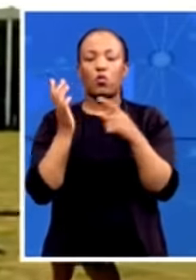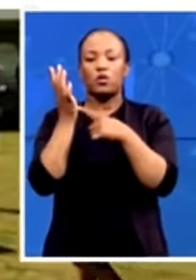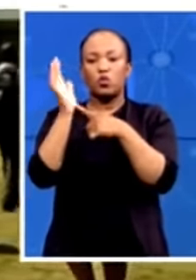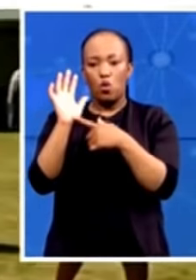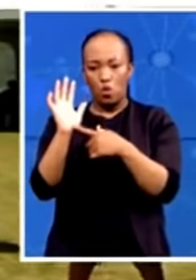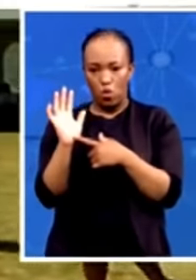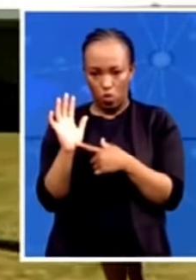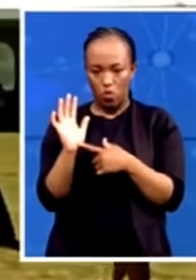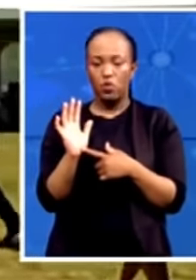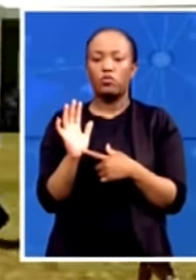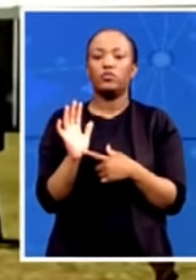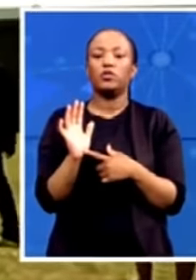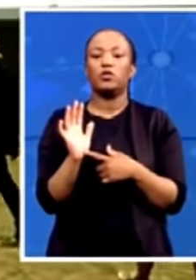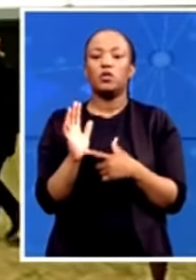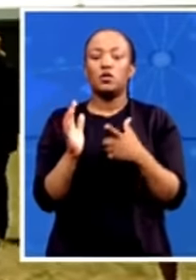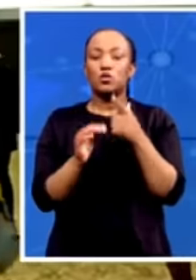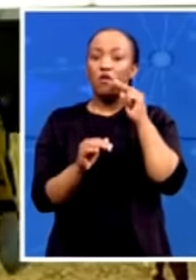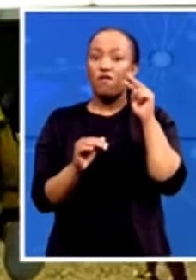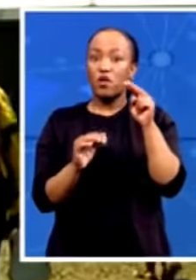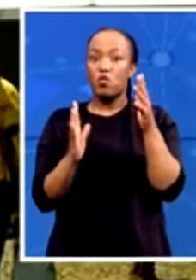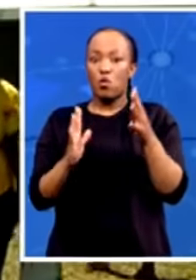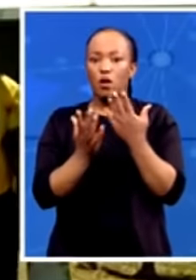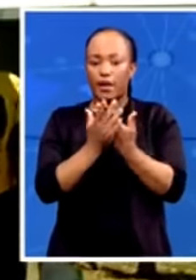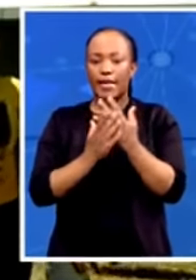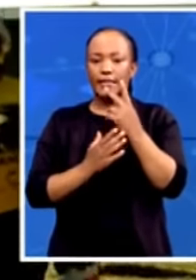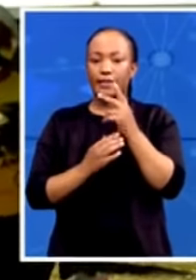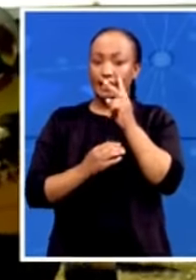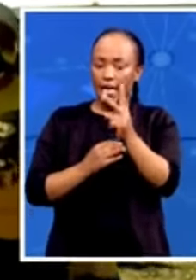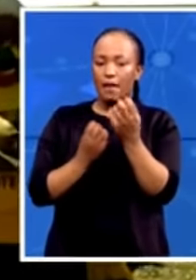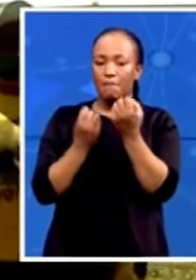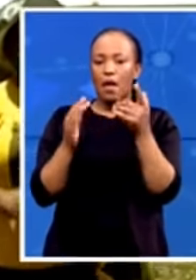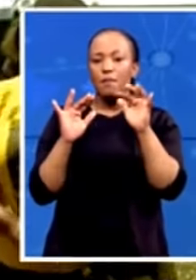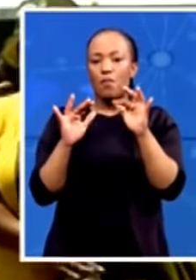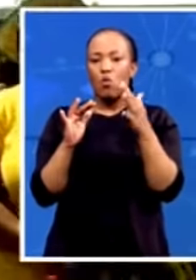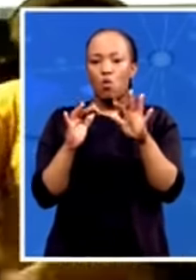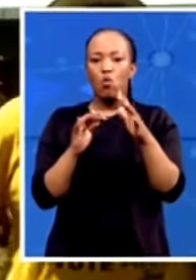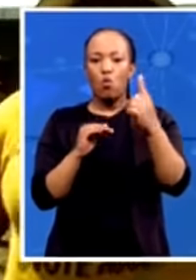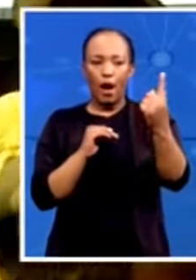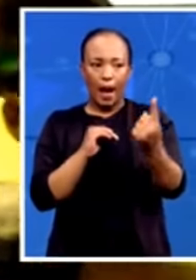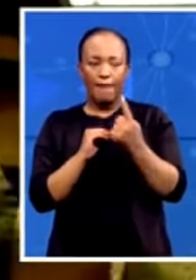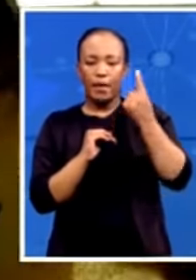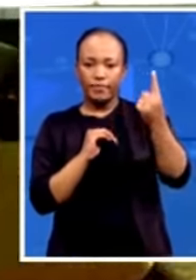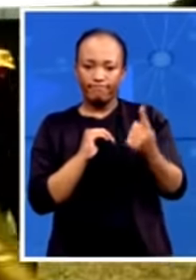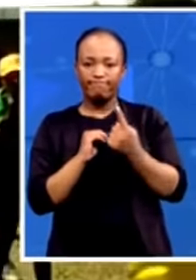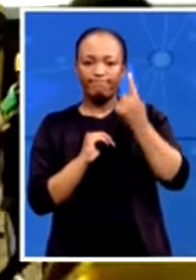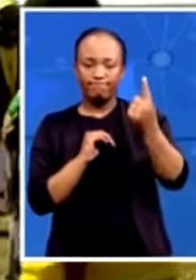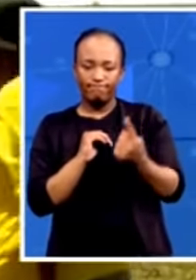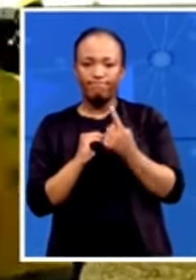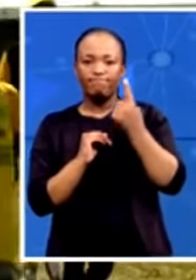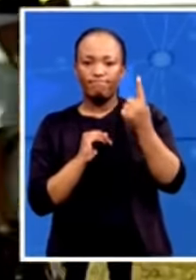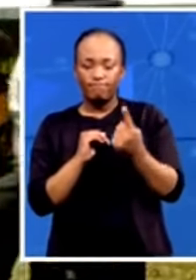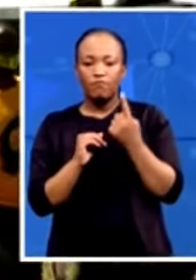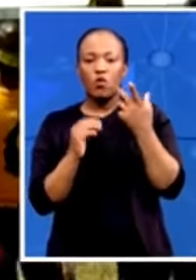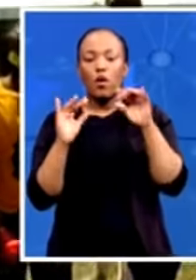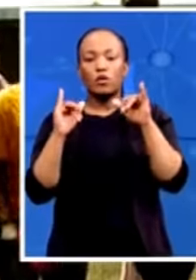amount or the number of people that are beginning to trickle in as they wait for the official program to commence. Desiree, over